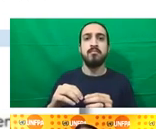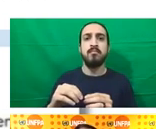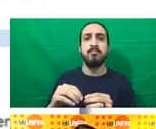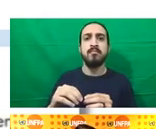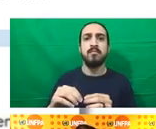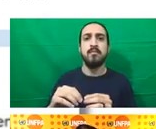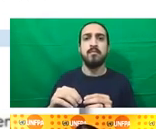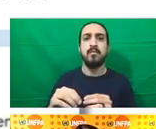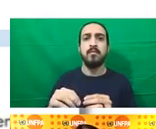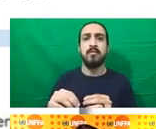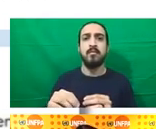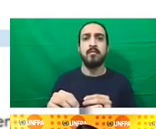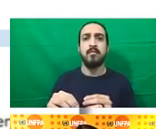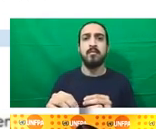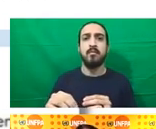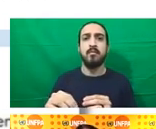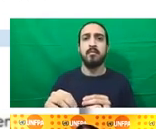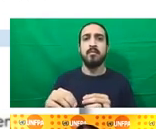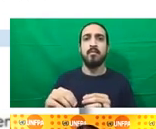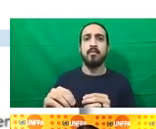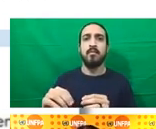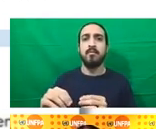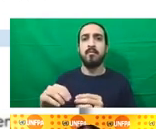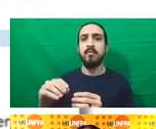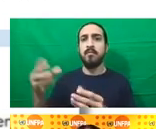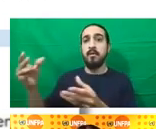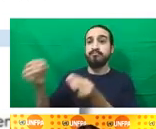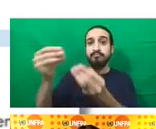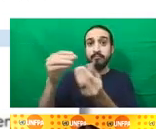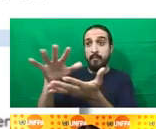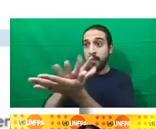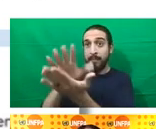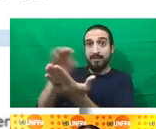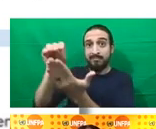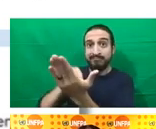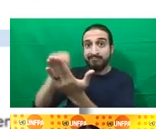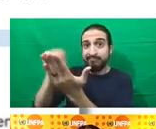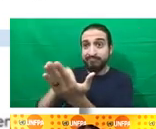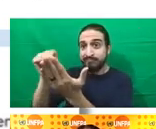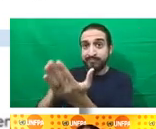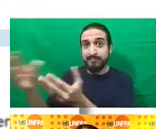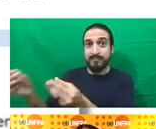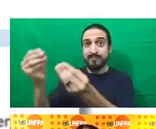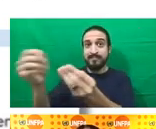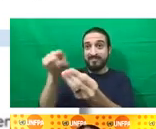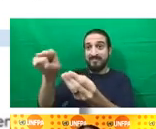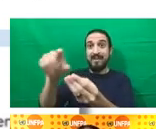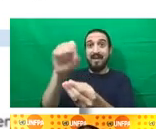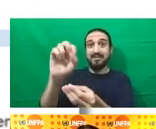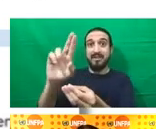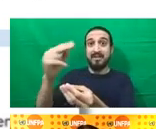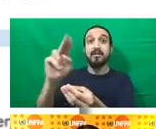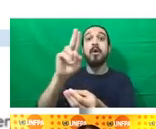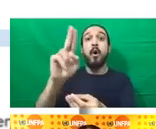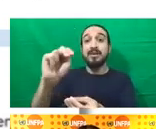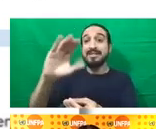So we provided support together with the UNDP and UNCT in some selected countries to see how we could provide